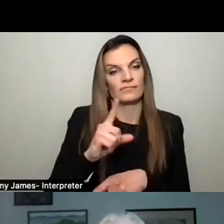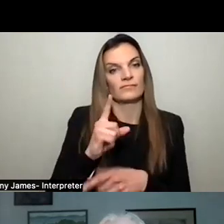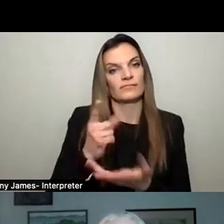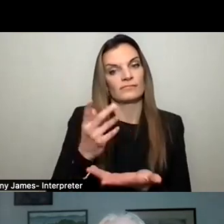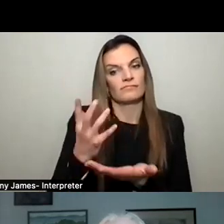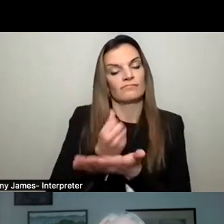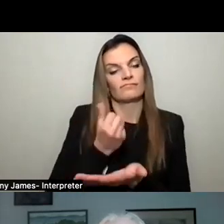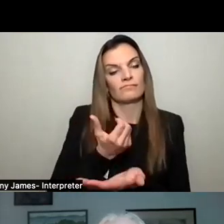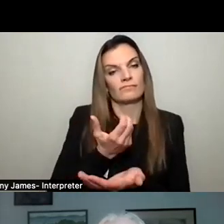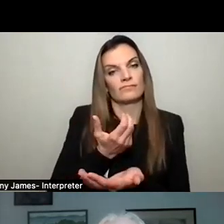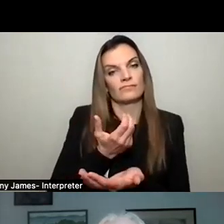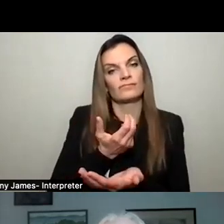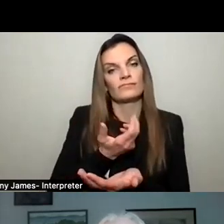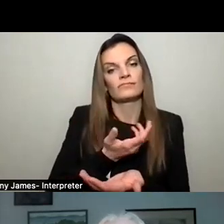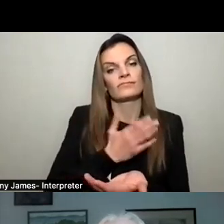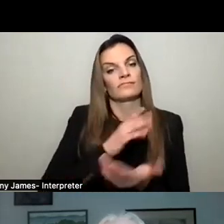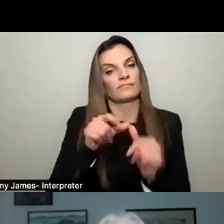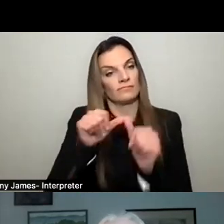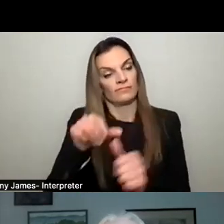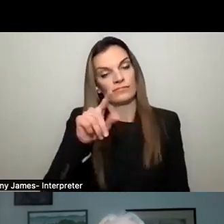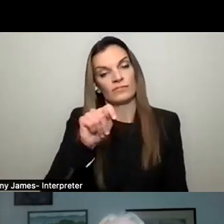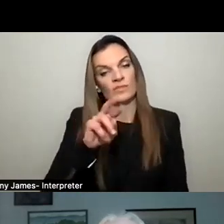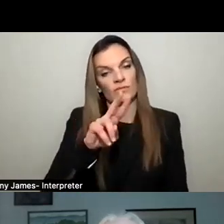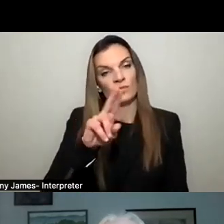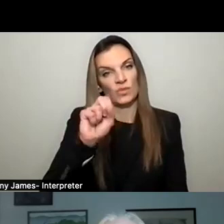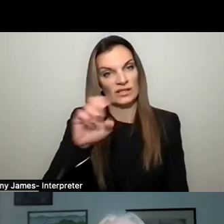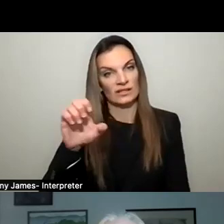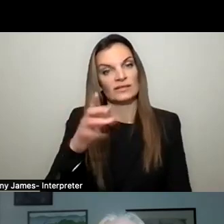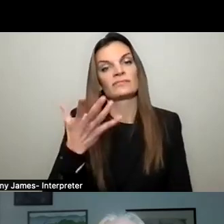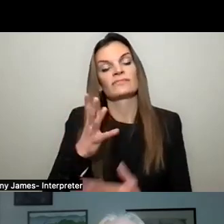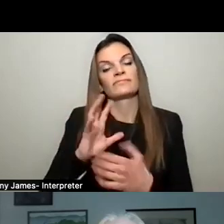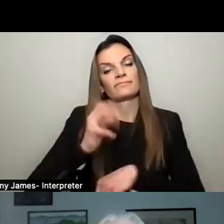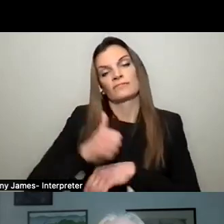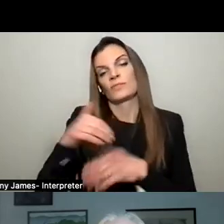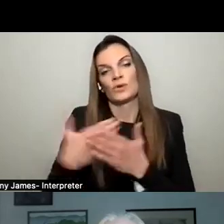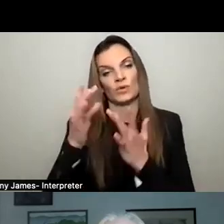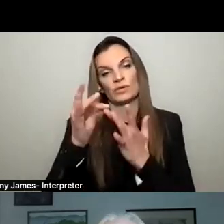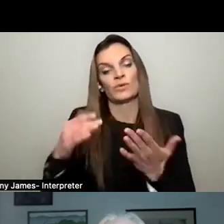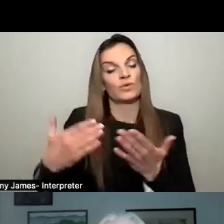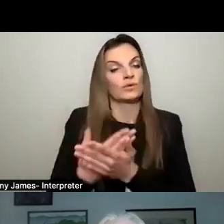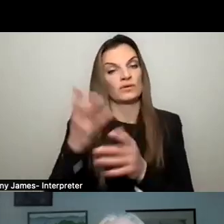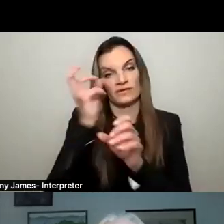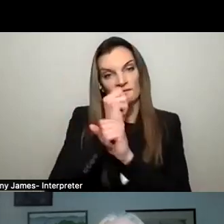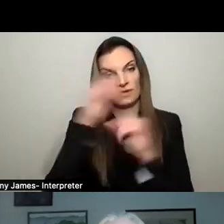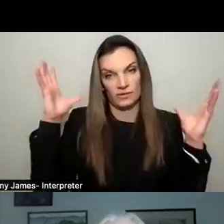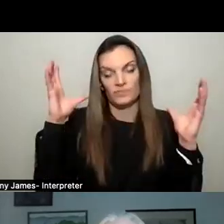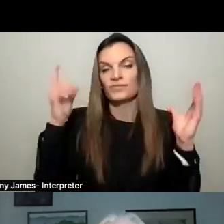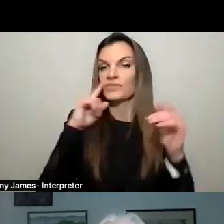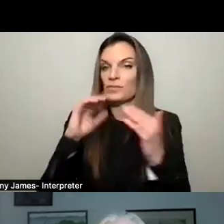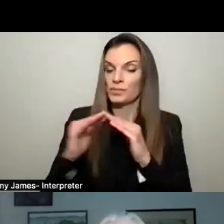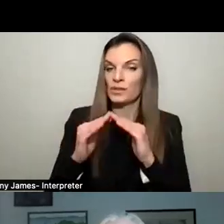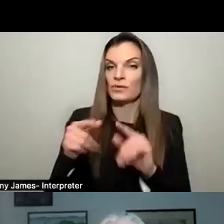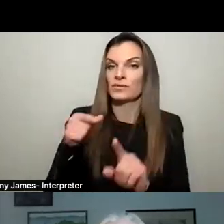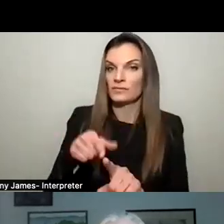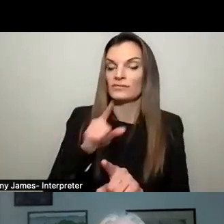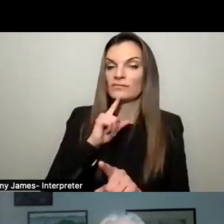consistent, uh, trustees and create a new leadership and a new vision for the, for the community that is, that